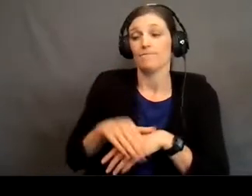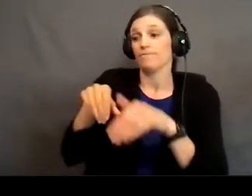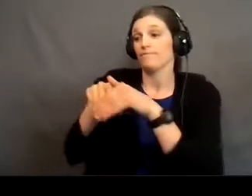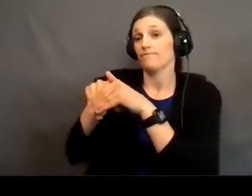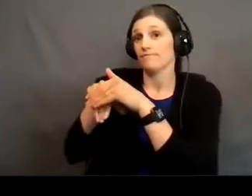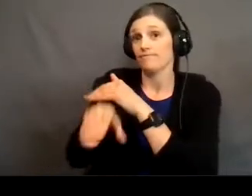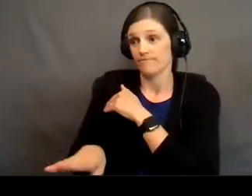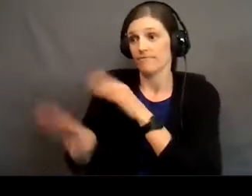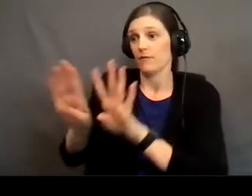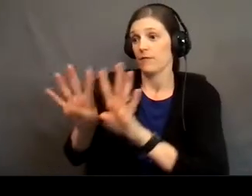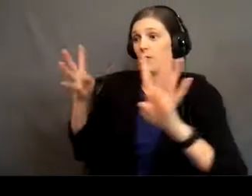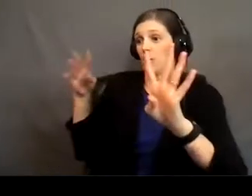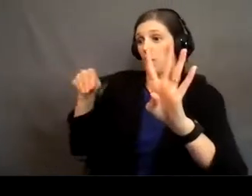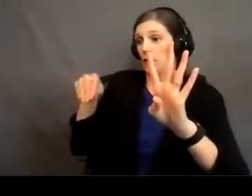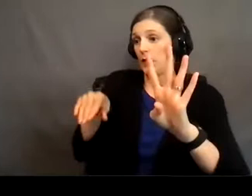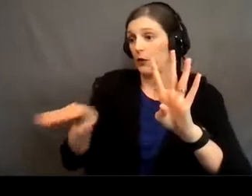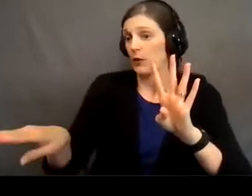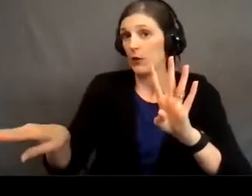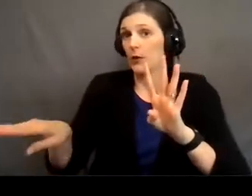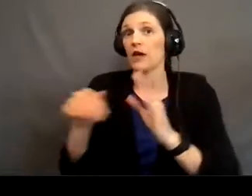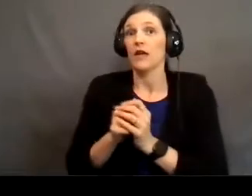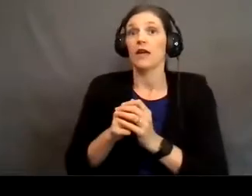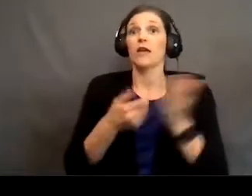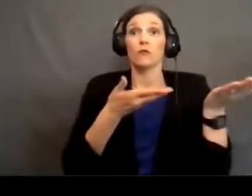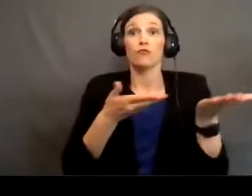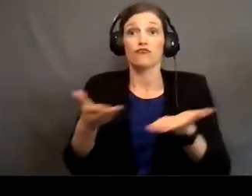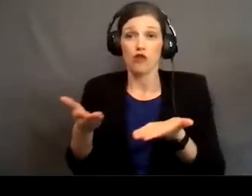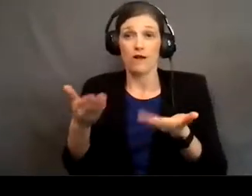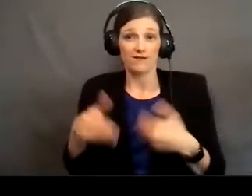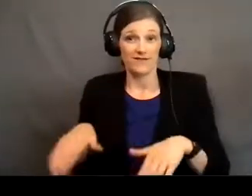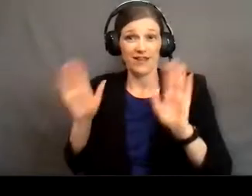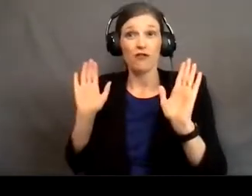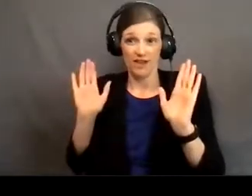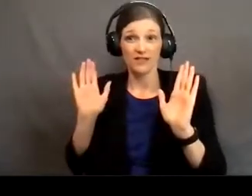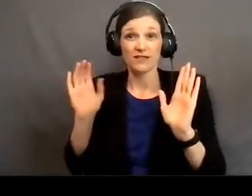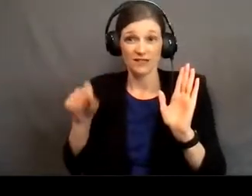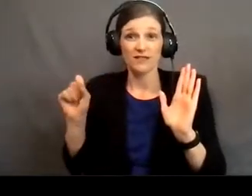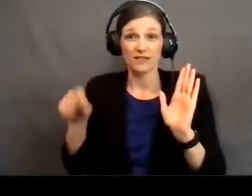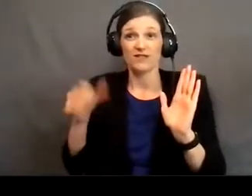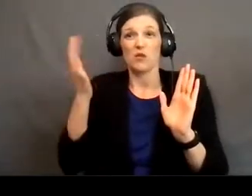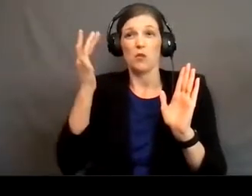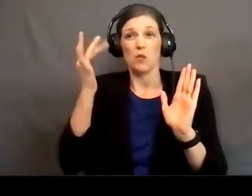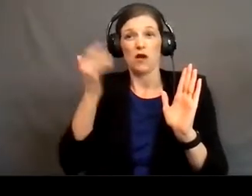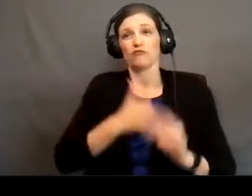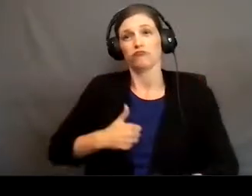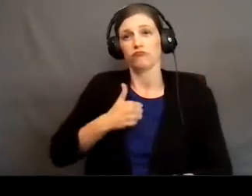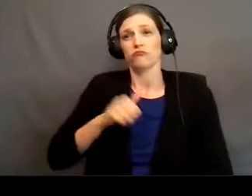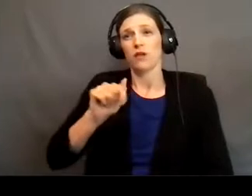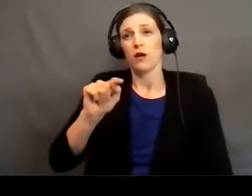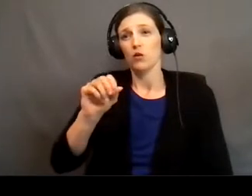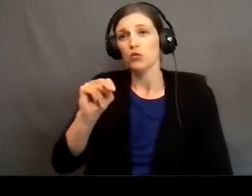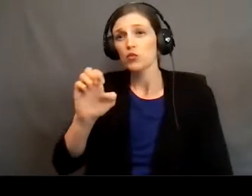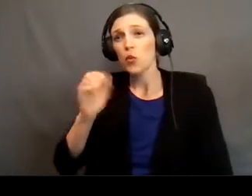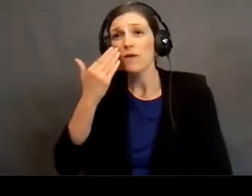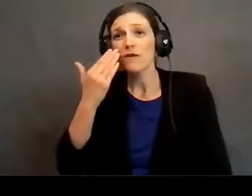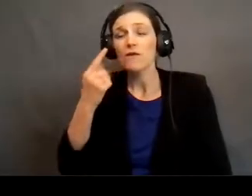that veil, going beyond that veil, he brought with him a sacrifice to atone for the sins of the people, to atone for his